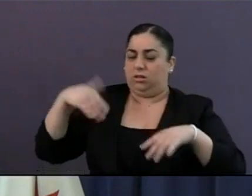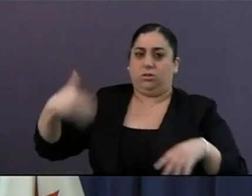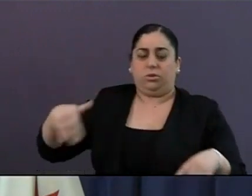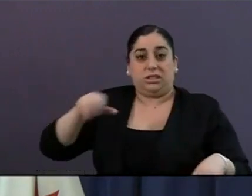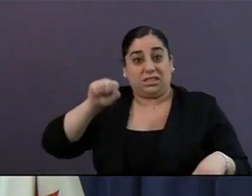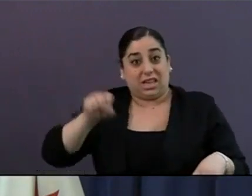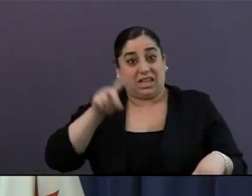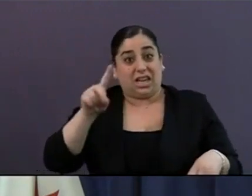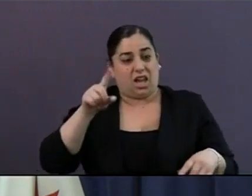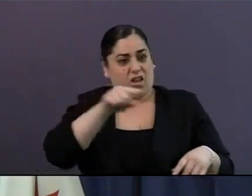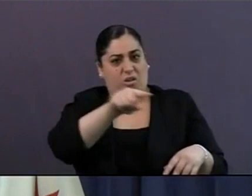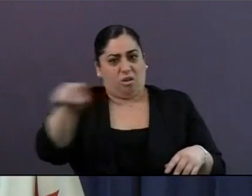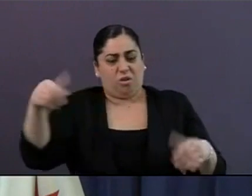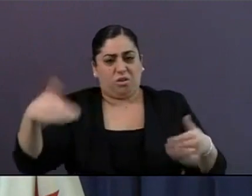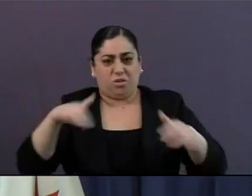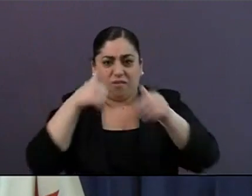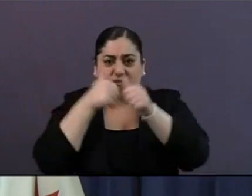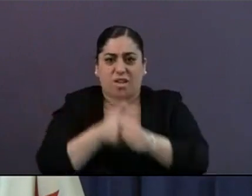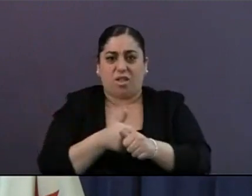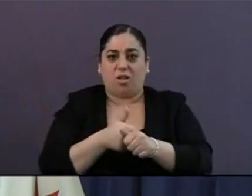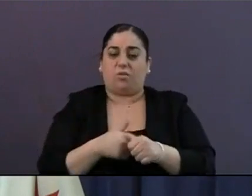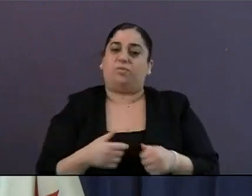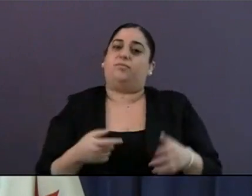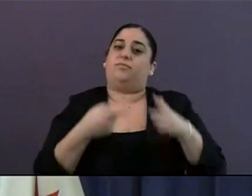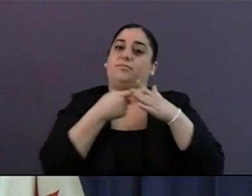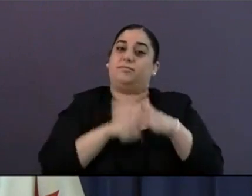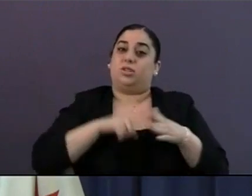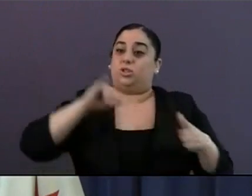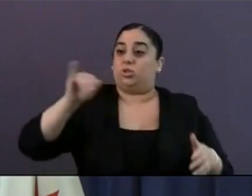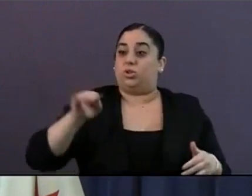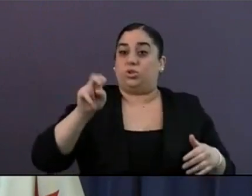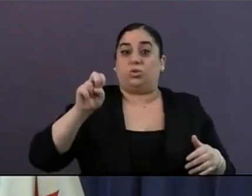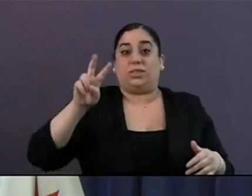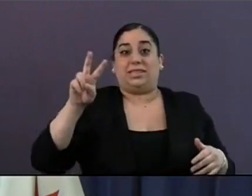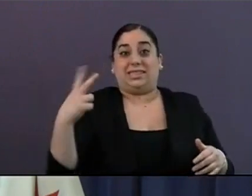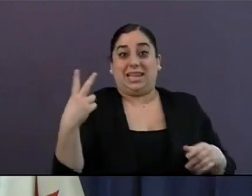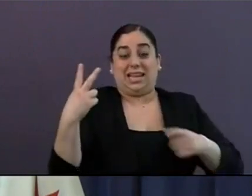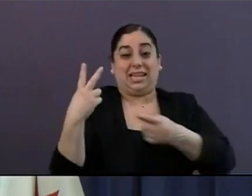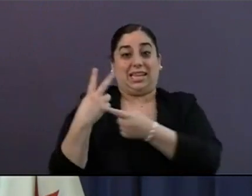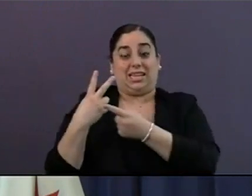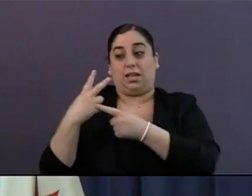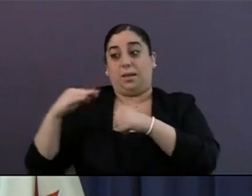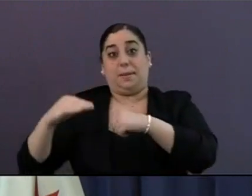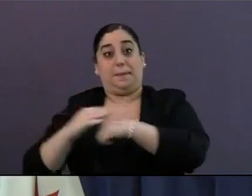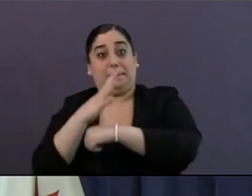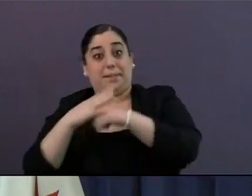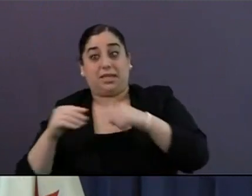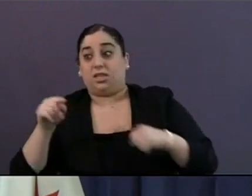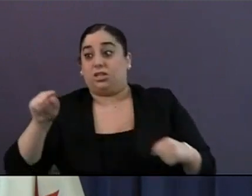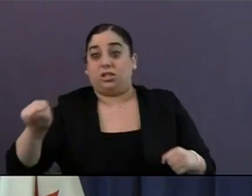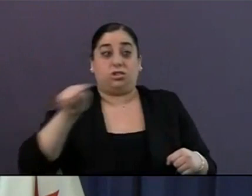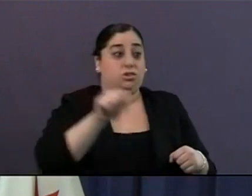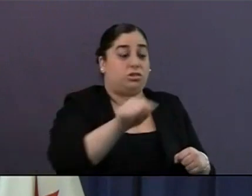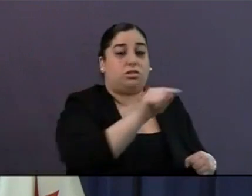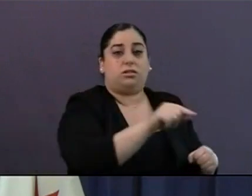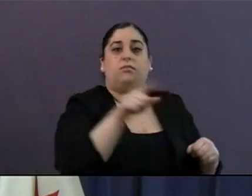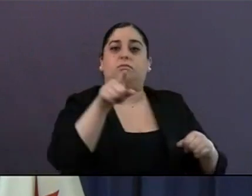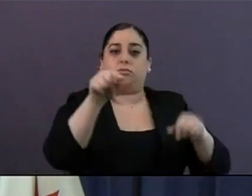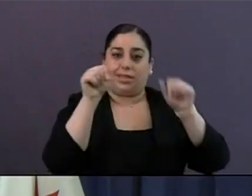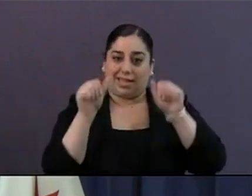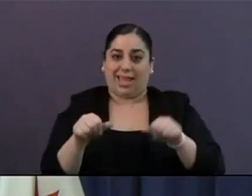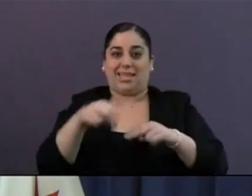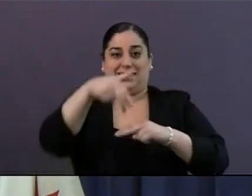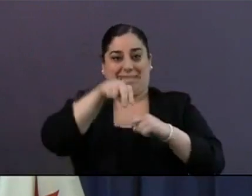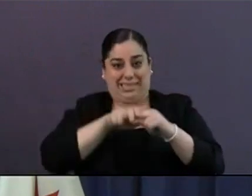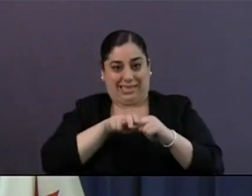June 2nd, I have no doubt that we will continue to do the right thing to help us move into other phases. We're doing a good job, San Diego.